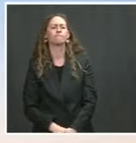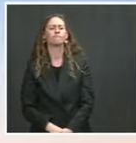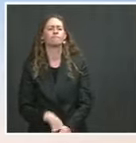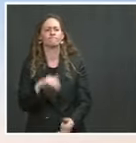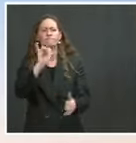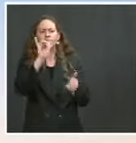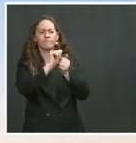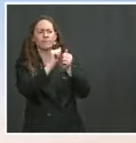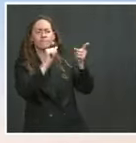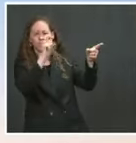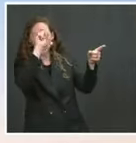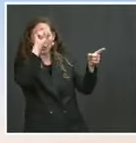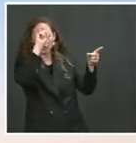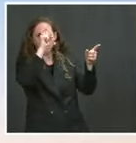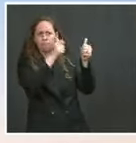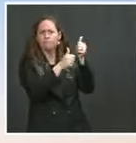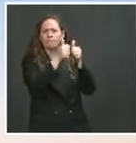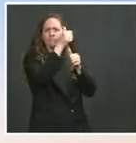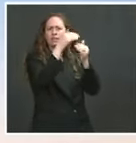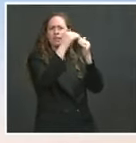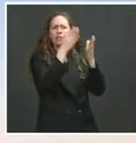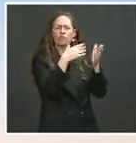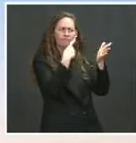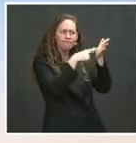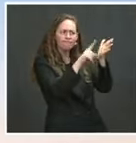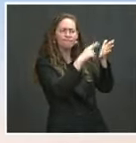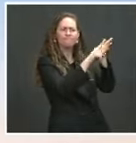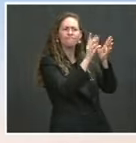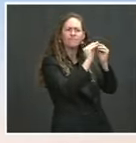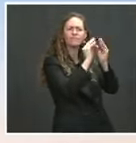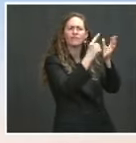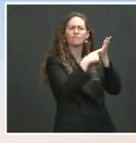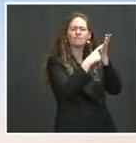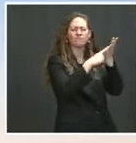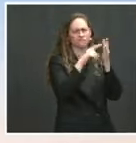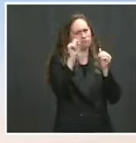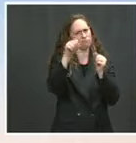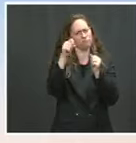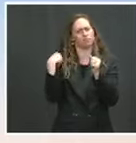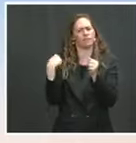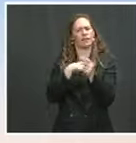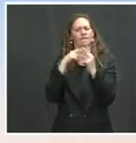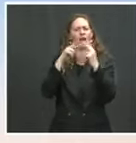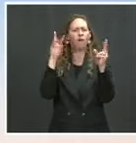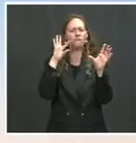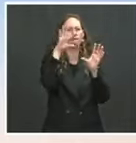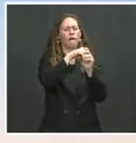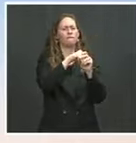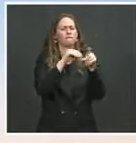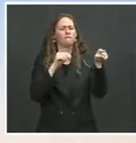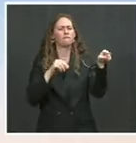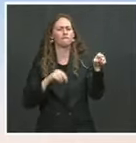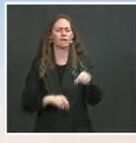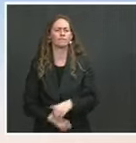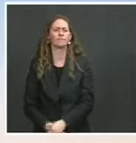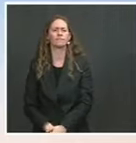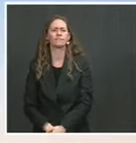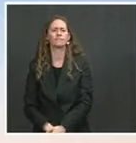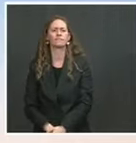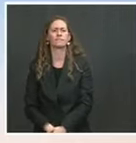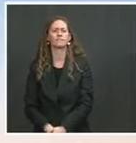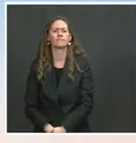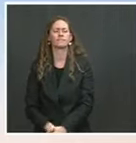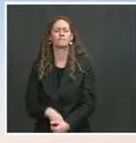engaged at the highest level here from the federal government. As you know, sometimes those conversations need to take place